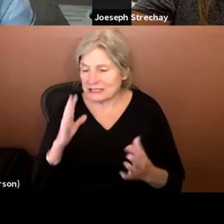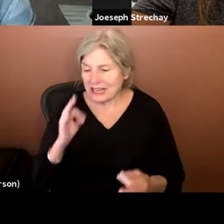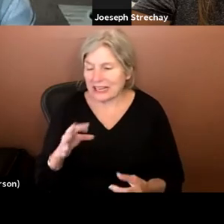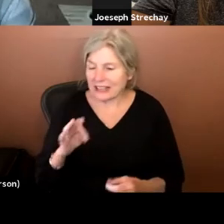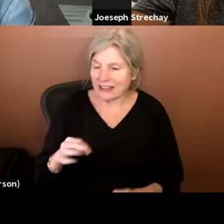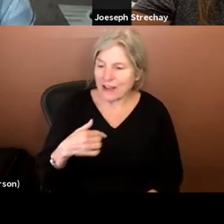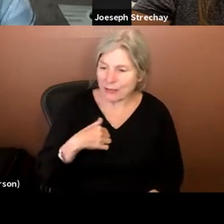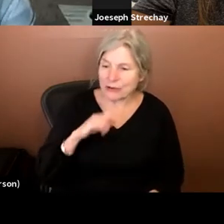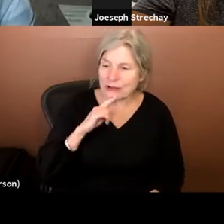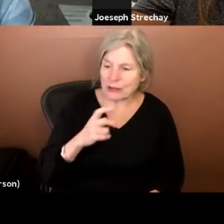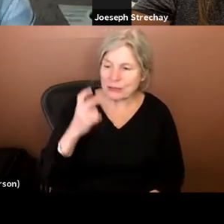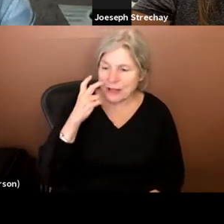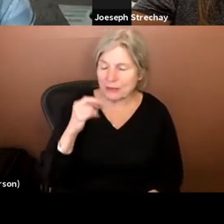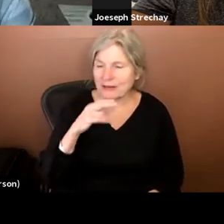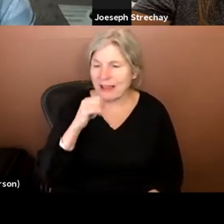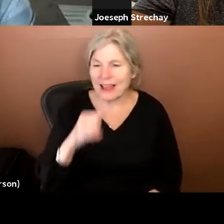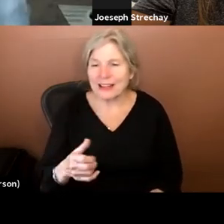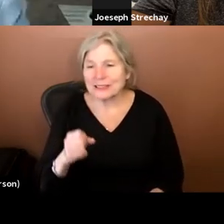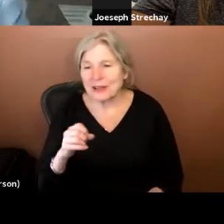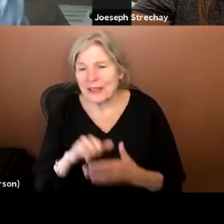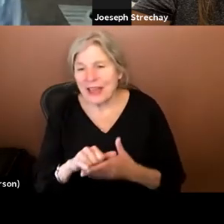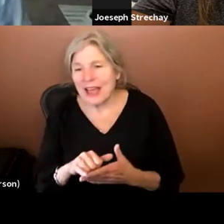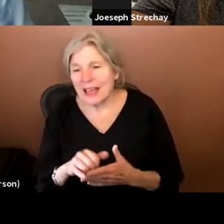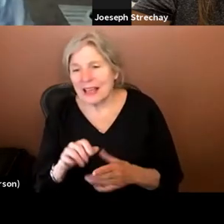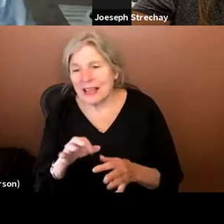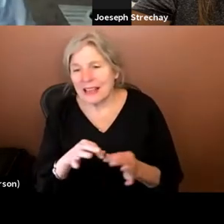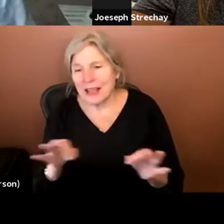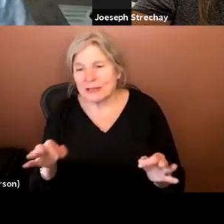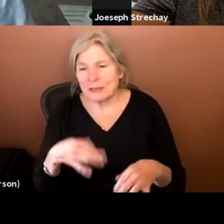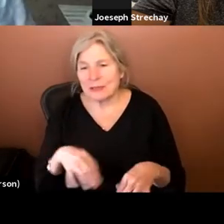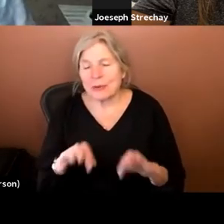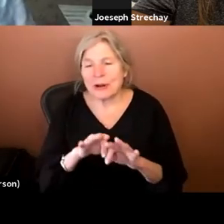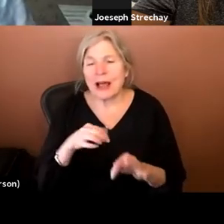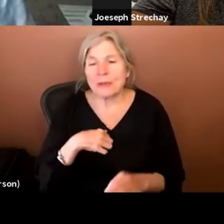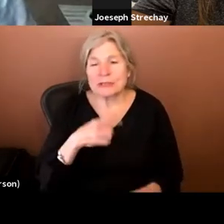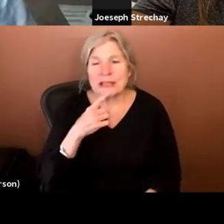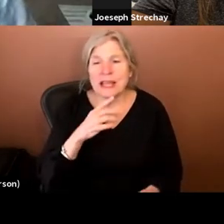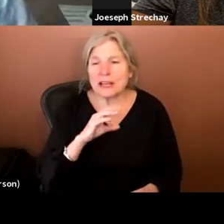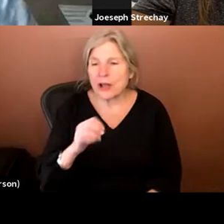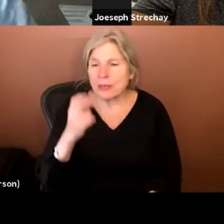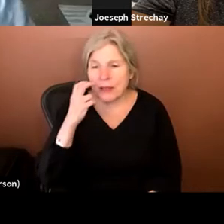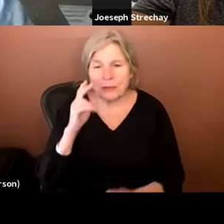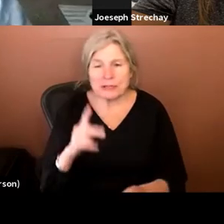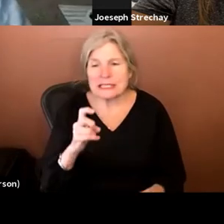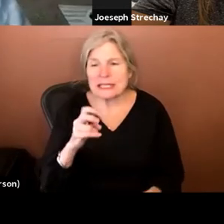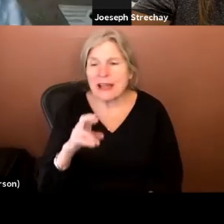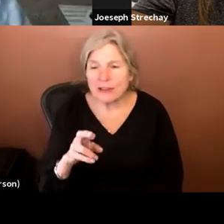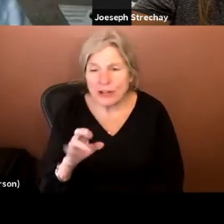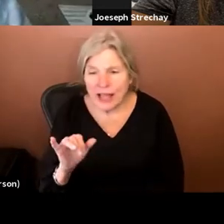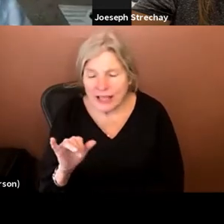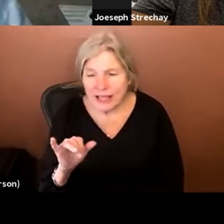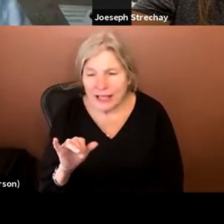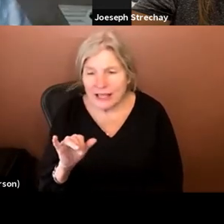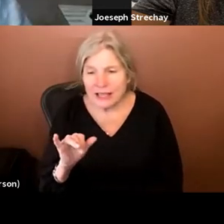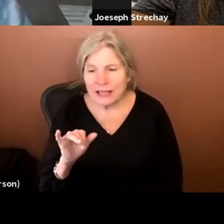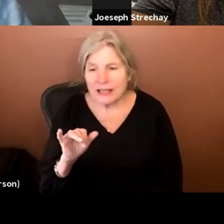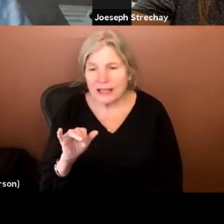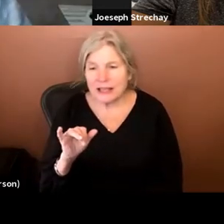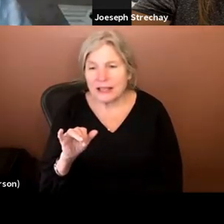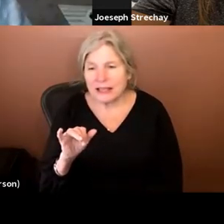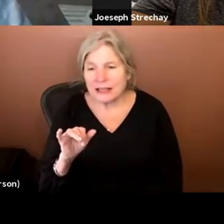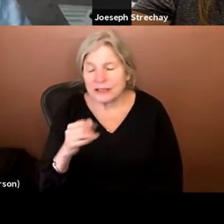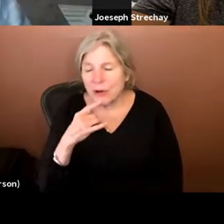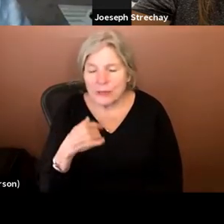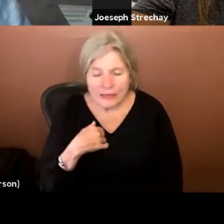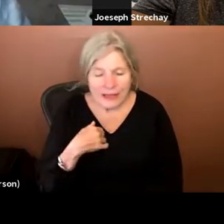Um, and I, I, I, that's, so that piece of language is important to me. I will say no blind person has ever like consumed my work and told